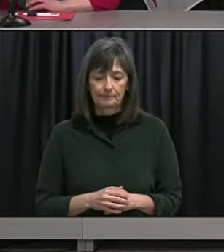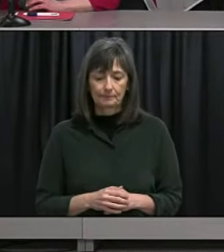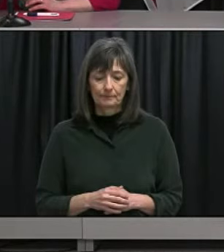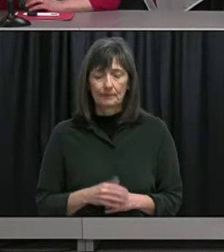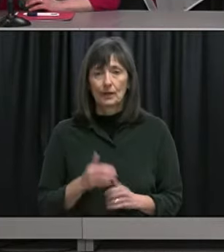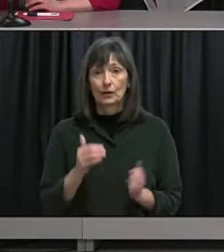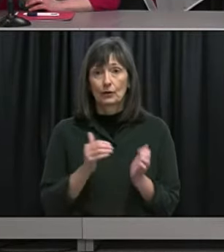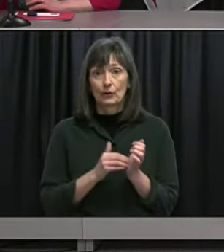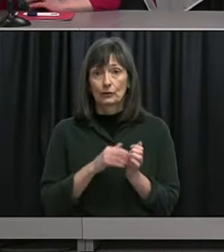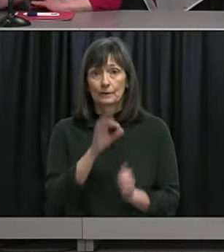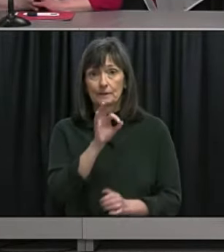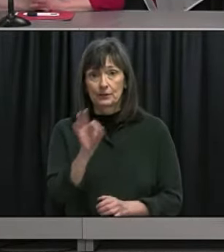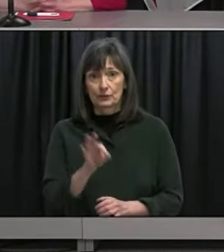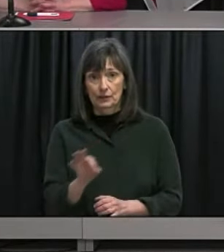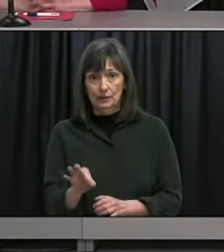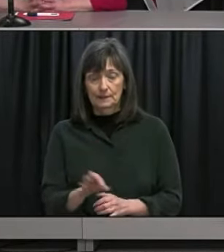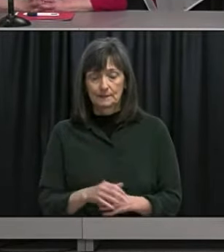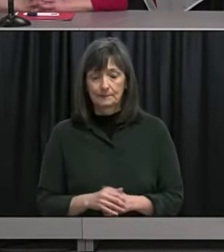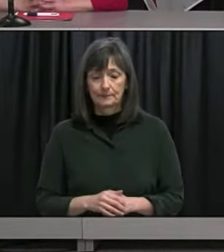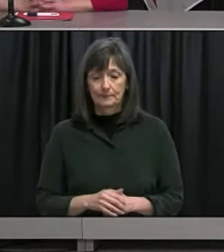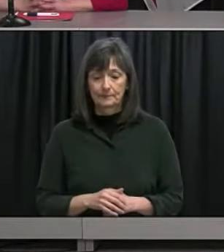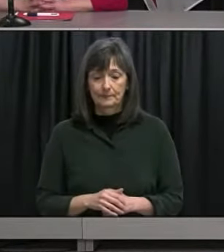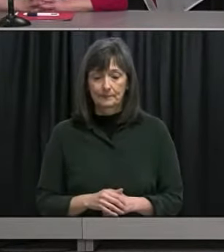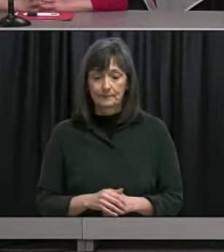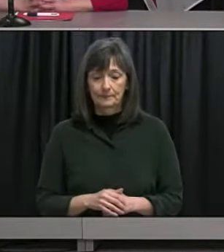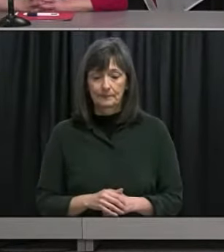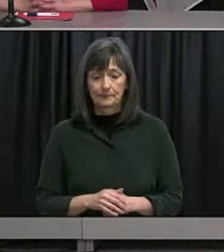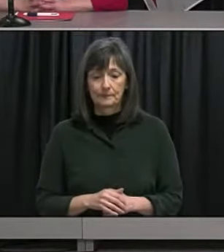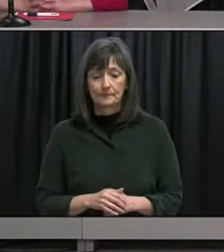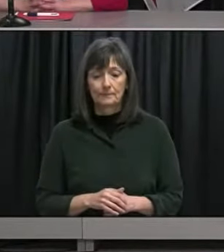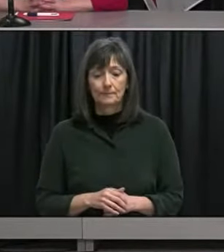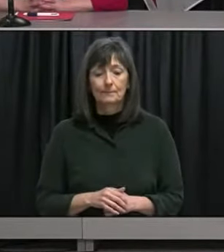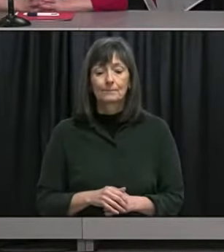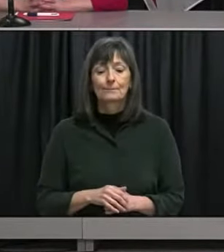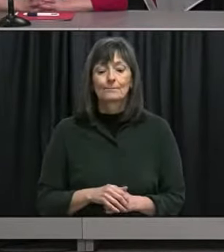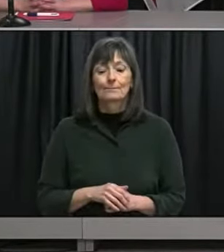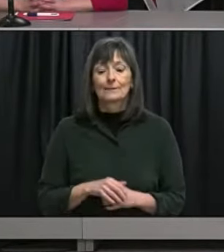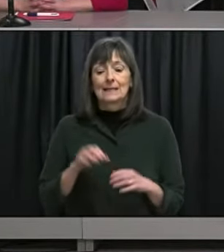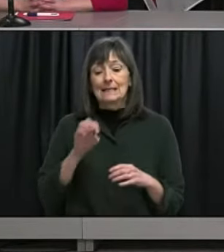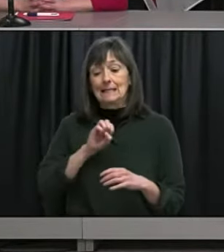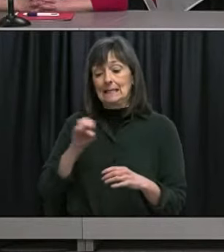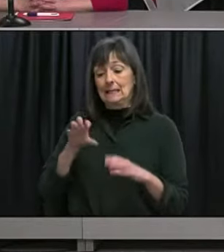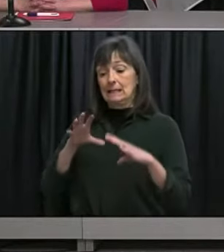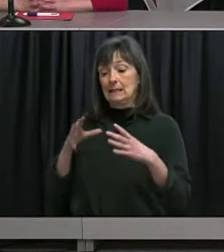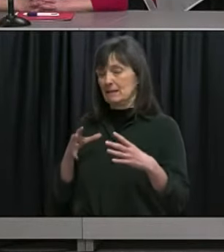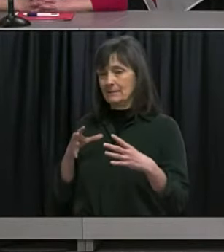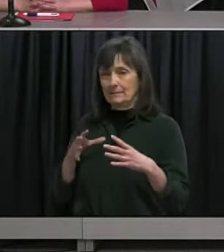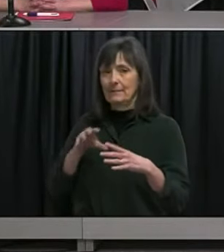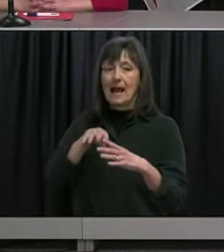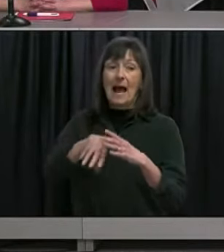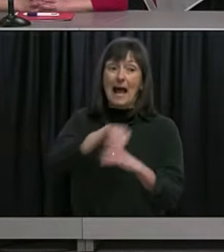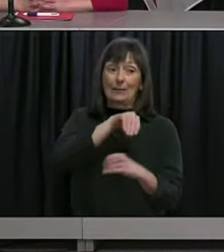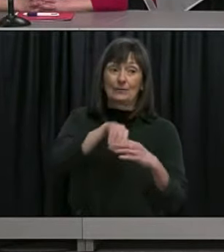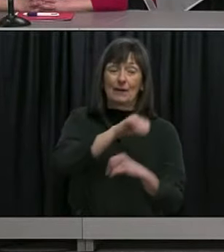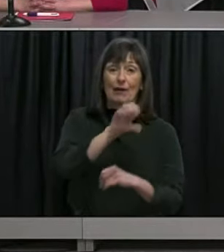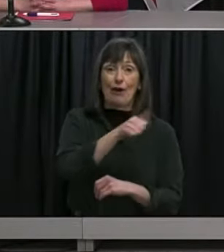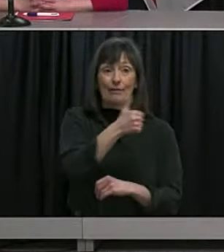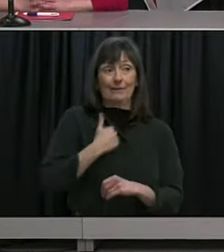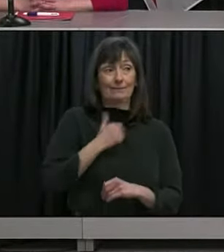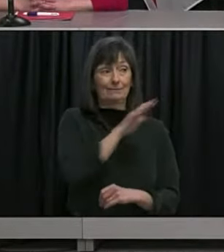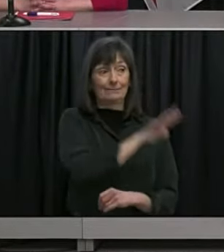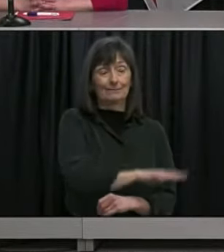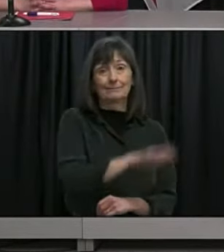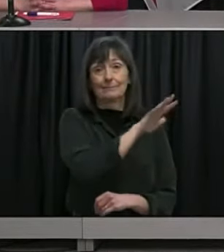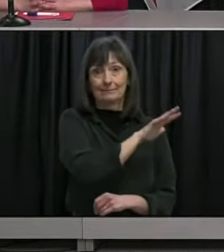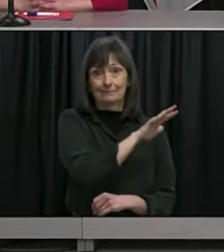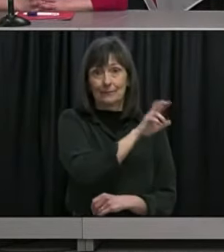Dr. Fitzgerald regarding tourists from outside Atlantic Canada considering most people in Atlantic Canada will have their first dose of the